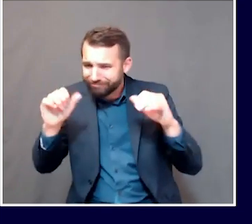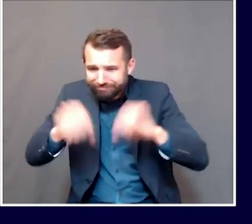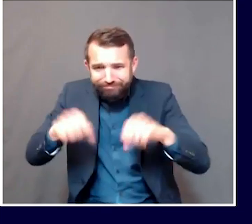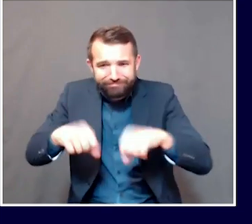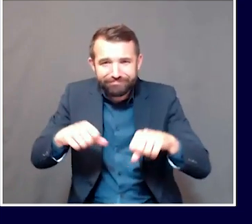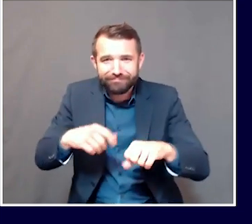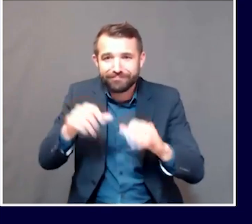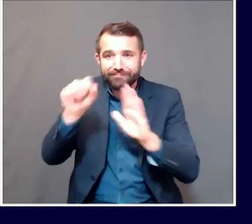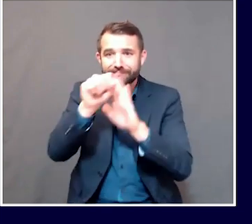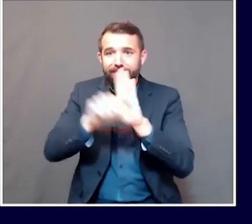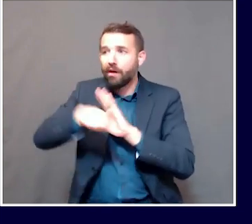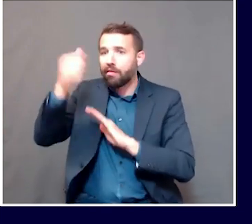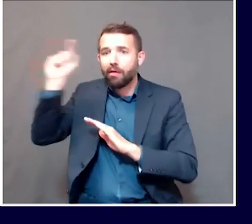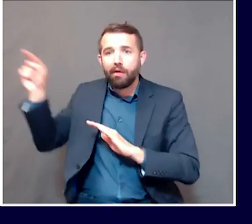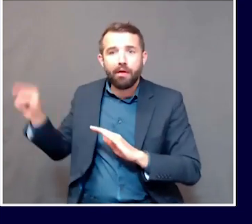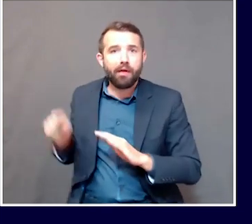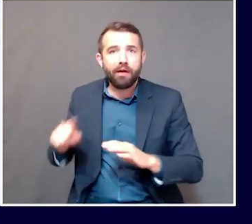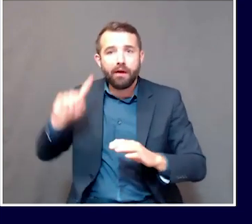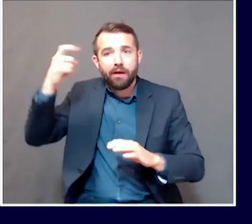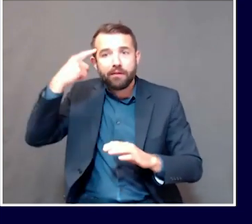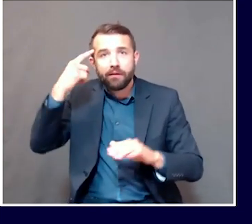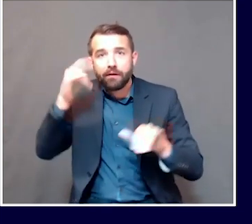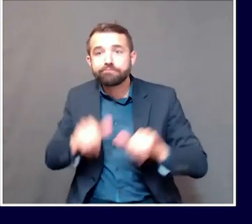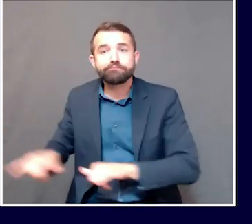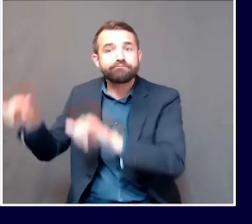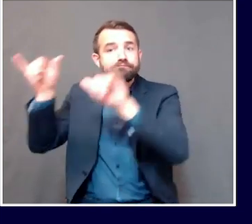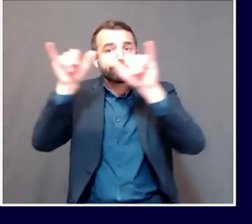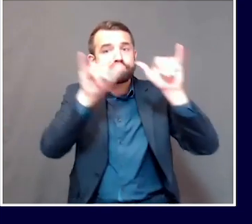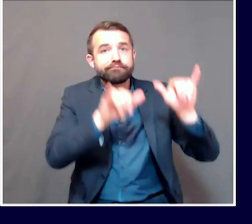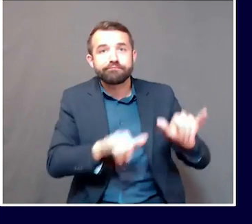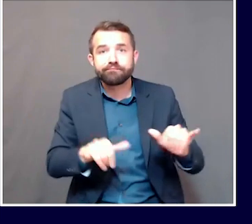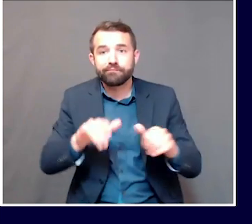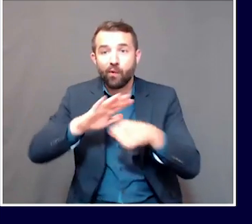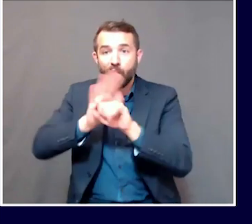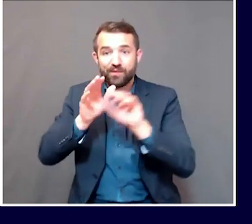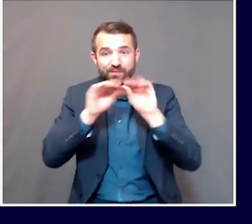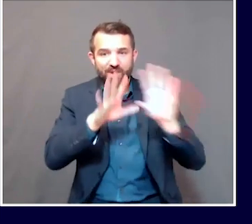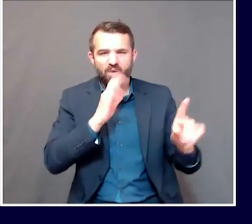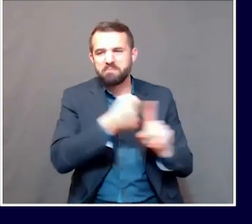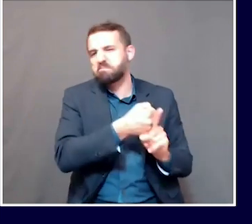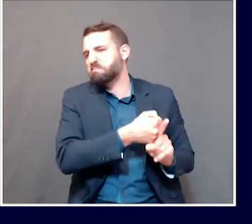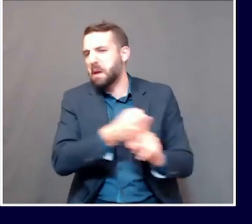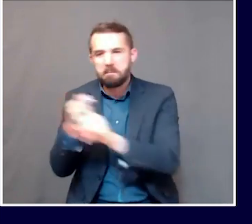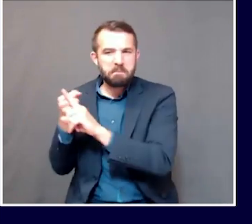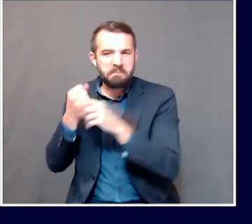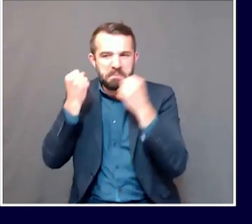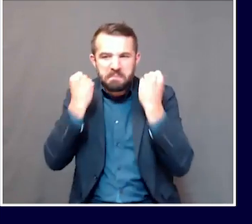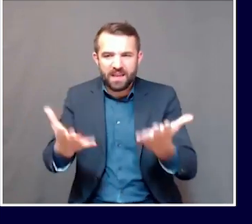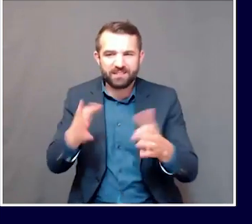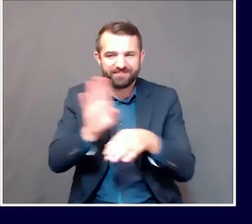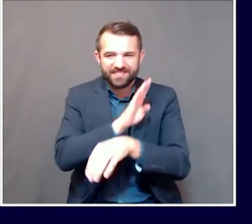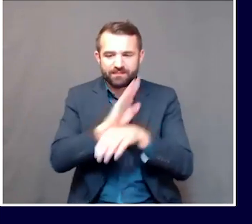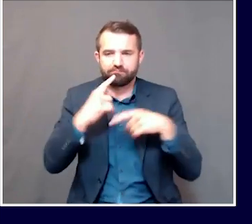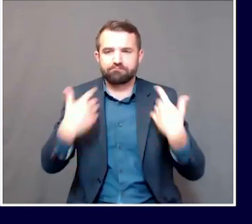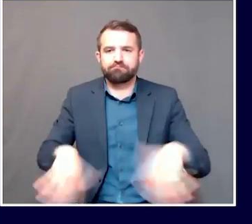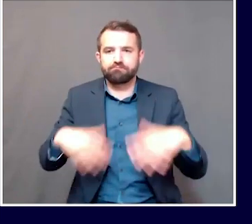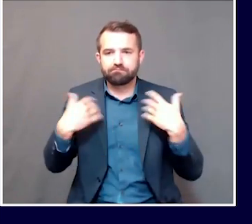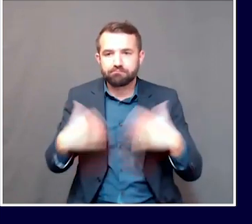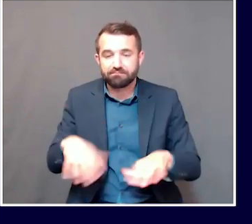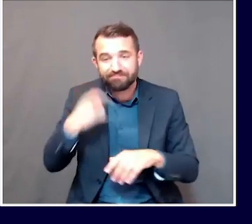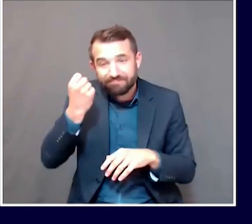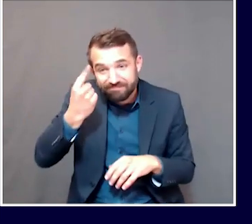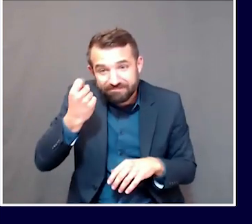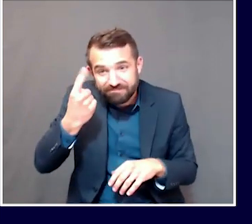concerned about the effects of this pandemic on our economies. But boy, I can think of nothing more